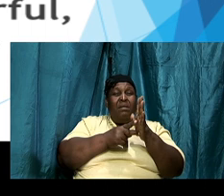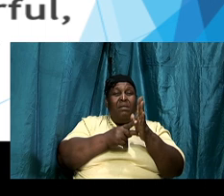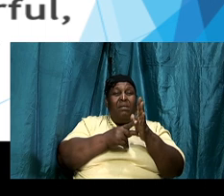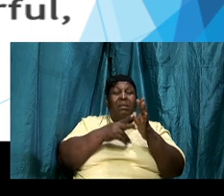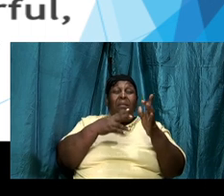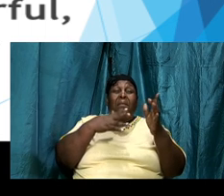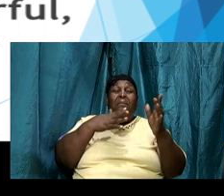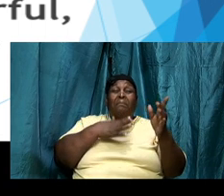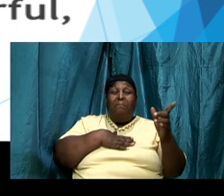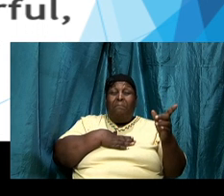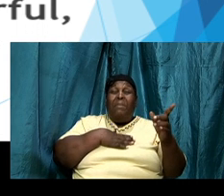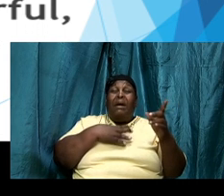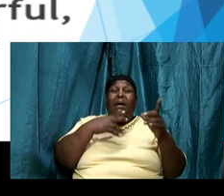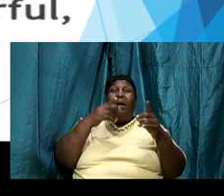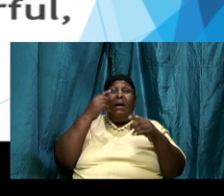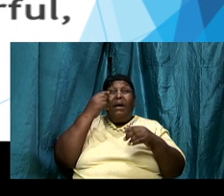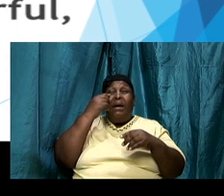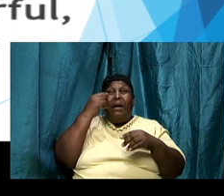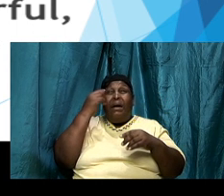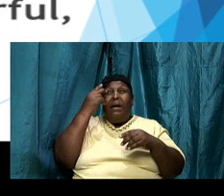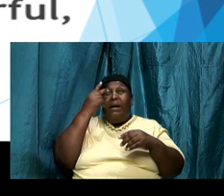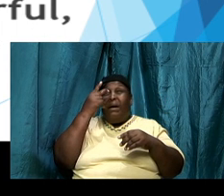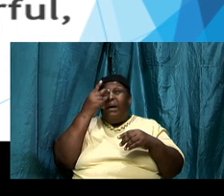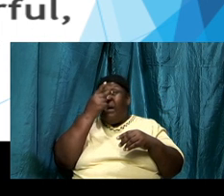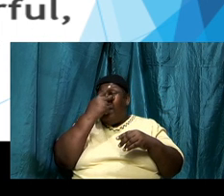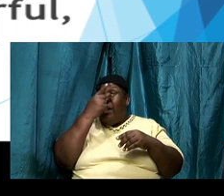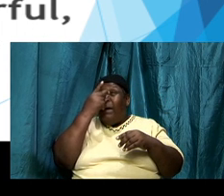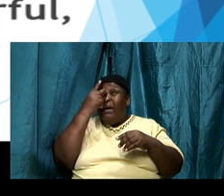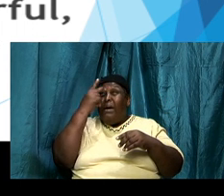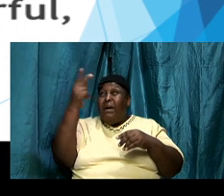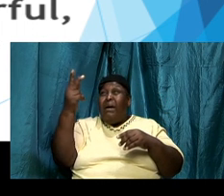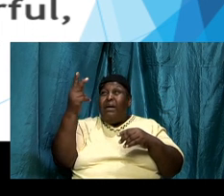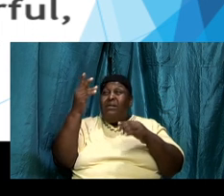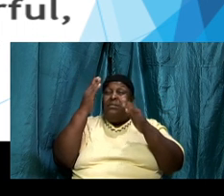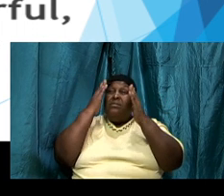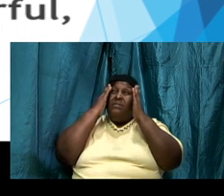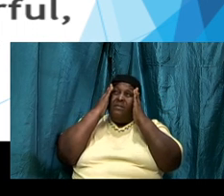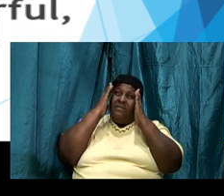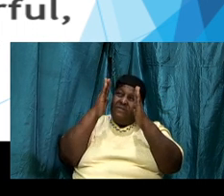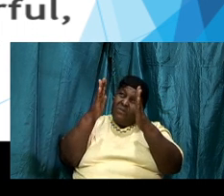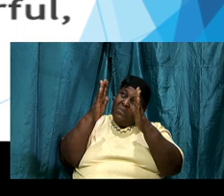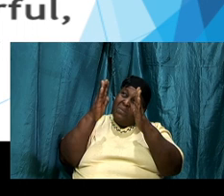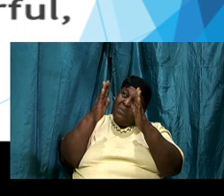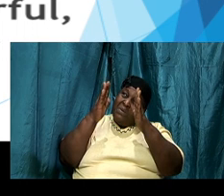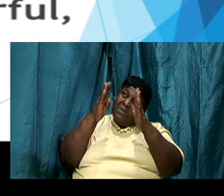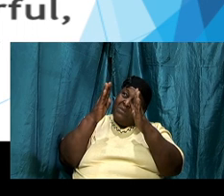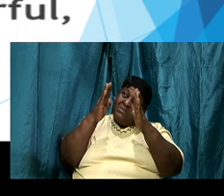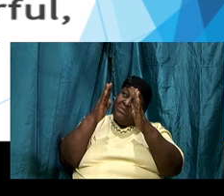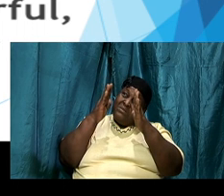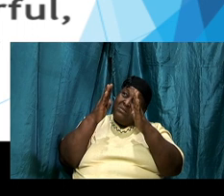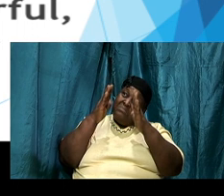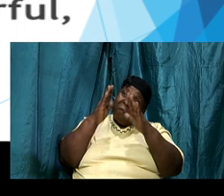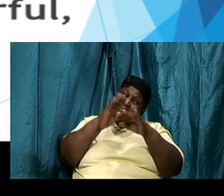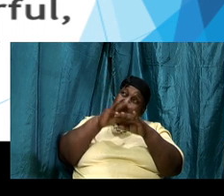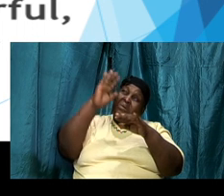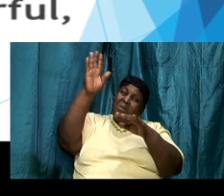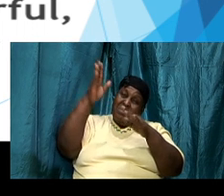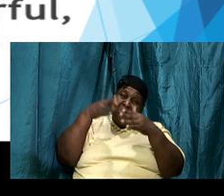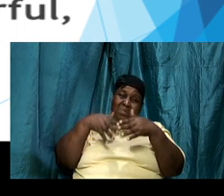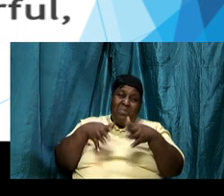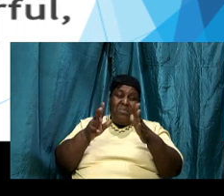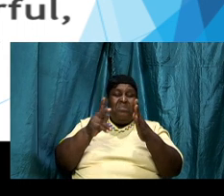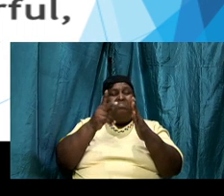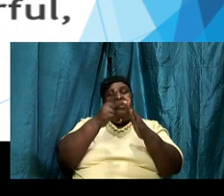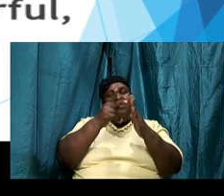or will be focused on your ways the principle of meditation